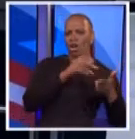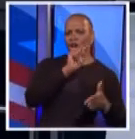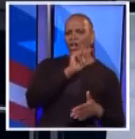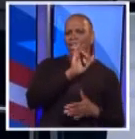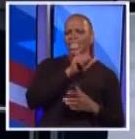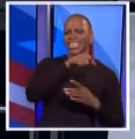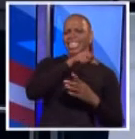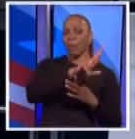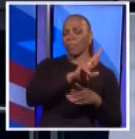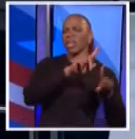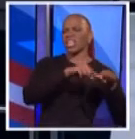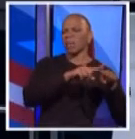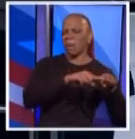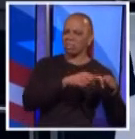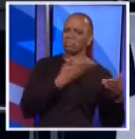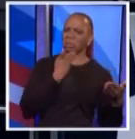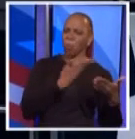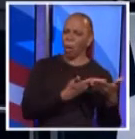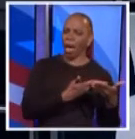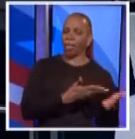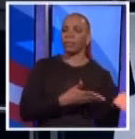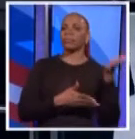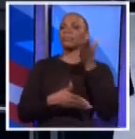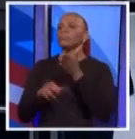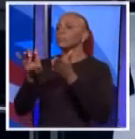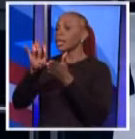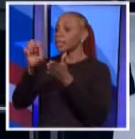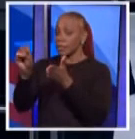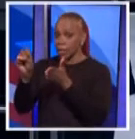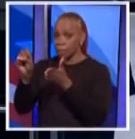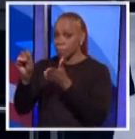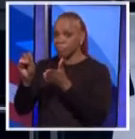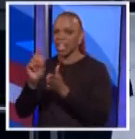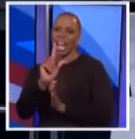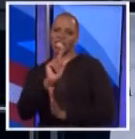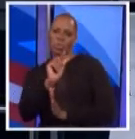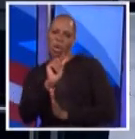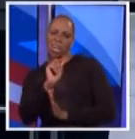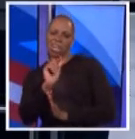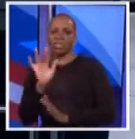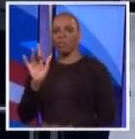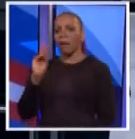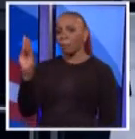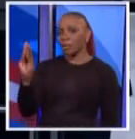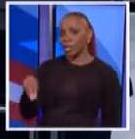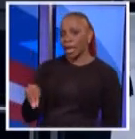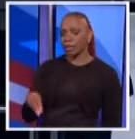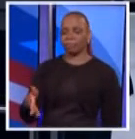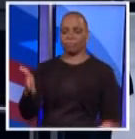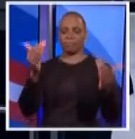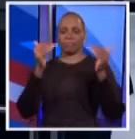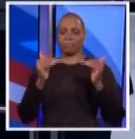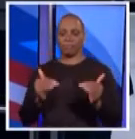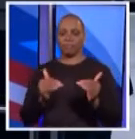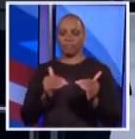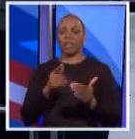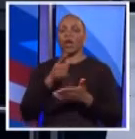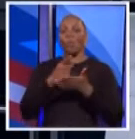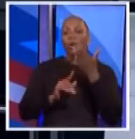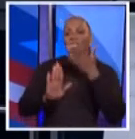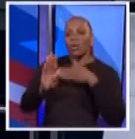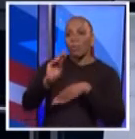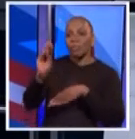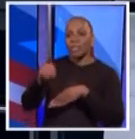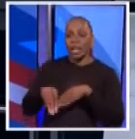on the check, but I do well. And Mr. Spitzer? Between 20% and 25%. But what's your percentage?